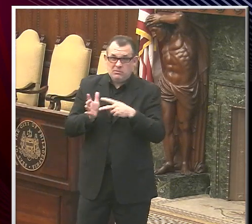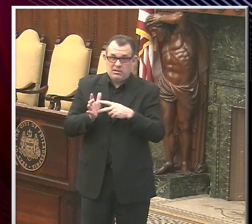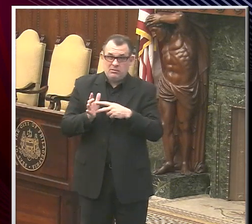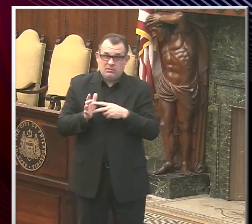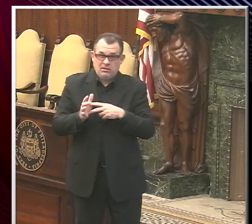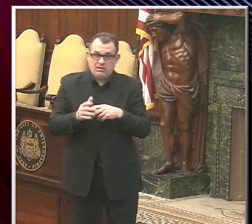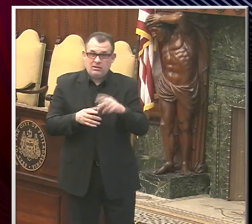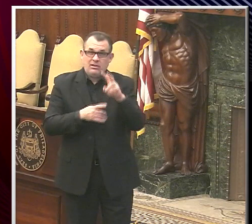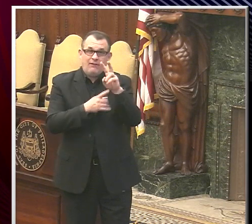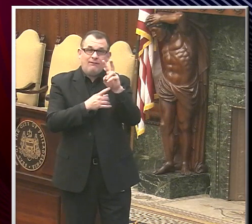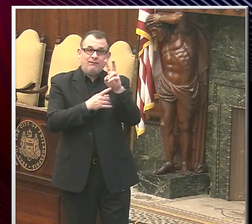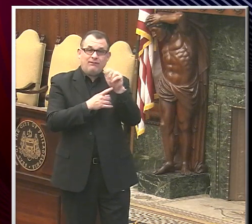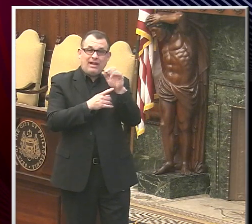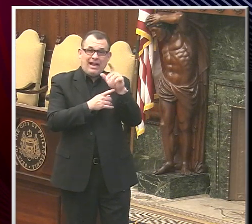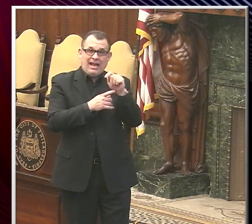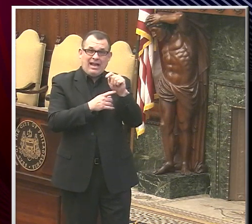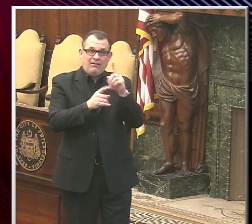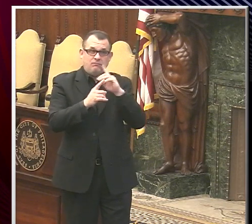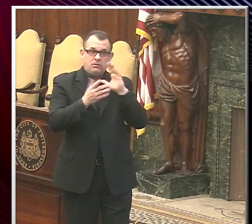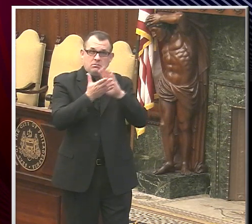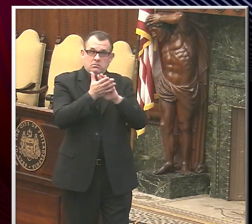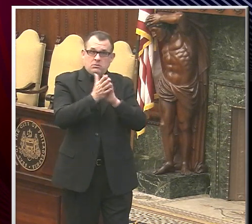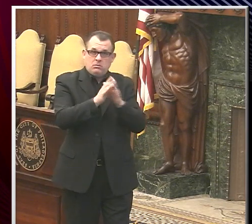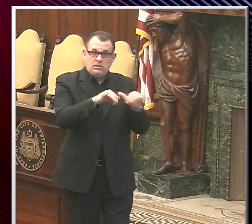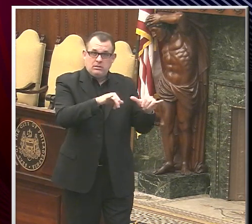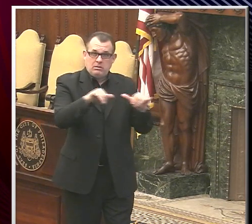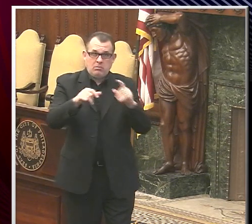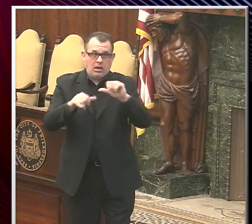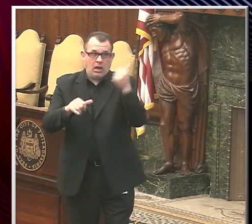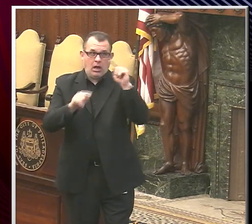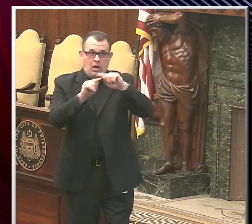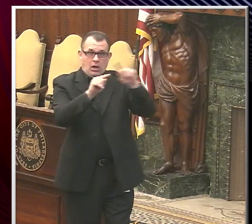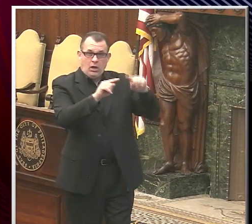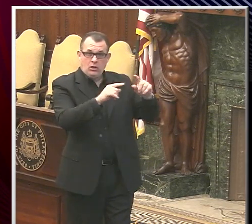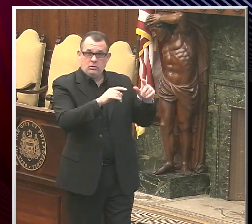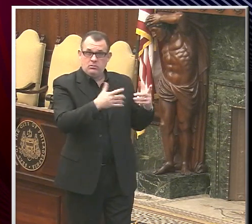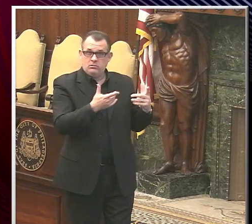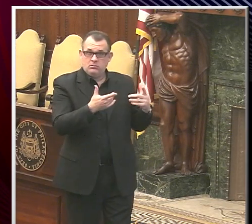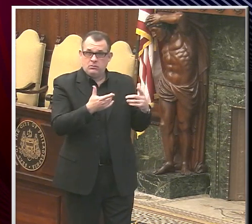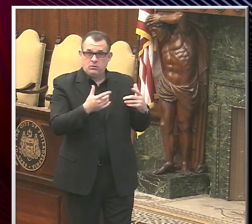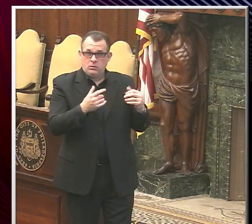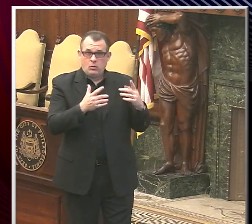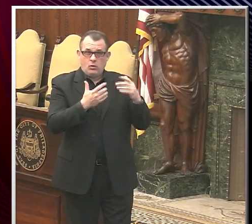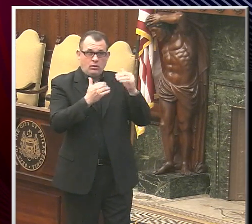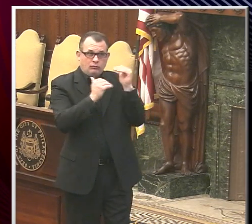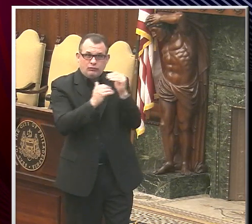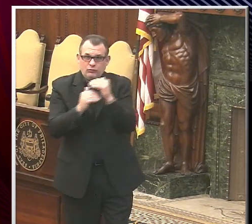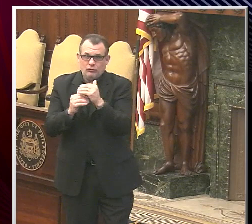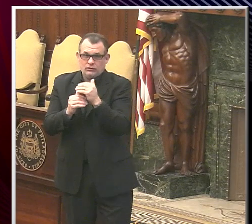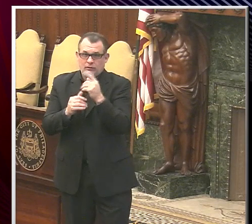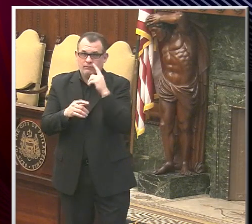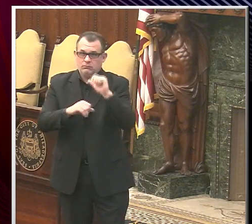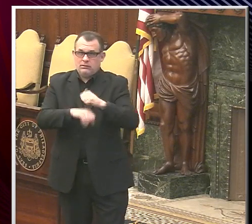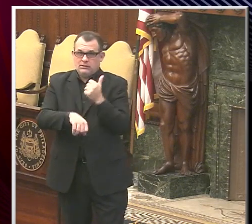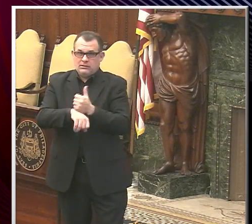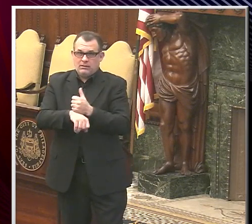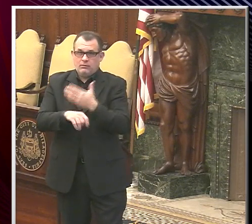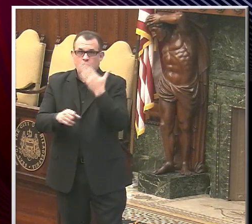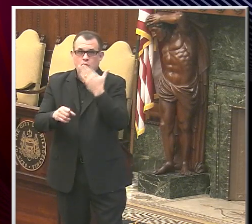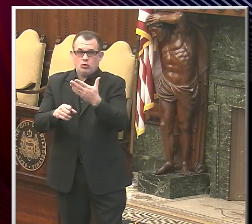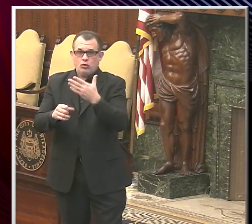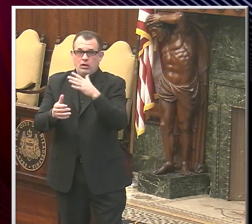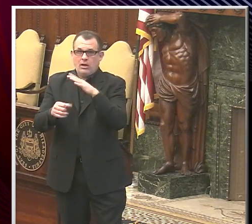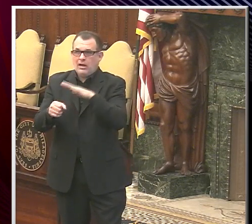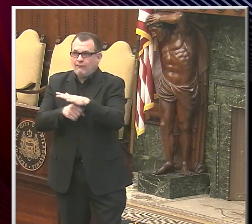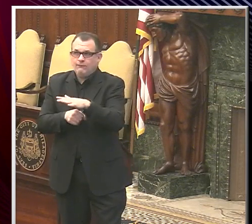perhaps not as prevalent here as it is elsewhere, or that it may be, but the restrictions that currently exist are just doing well enough to, you know, sort of